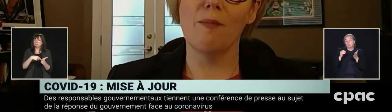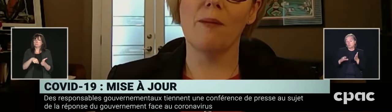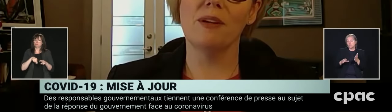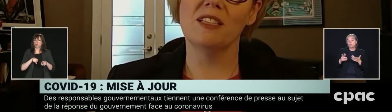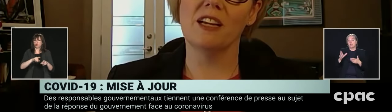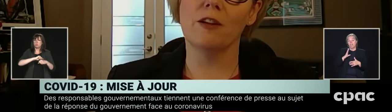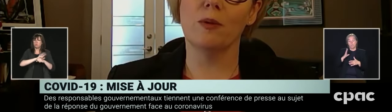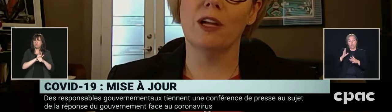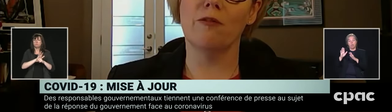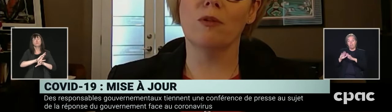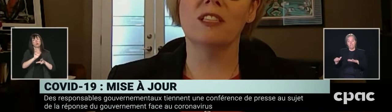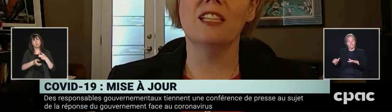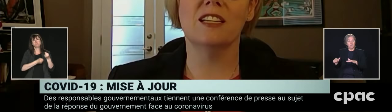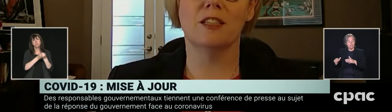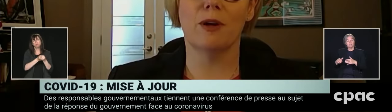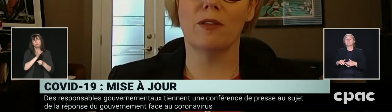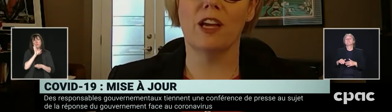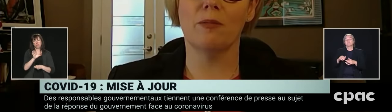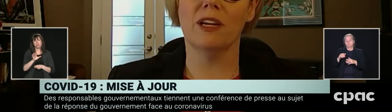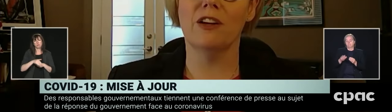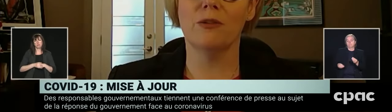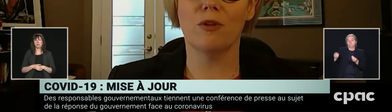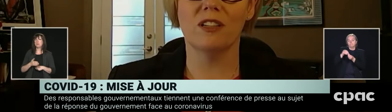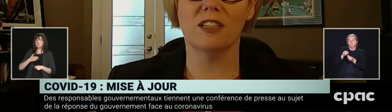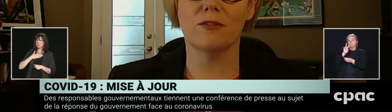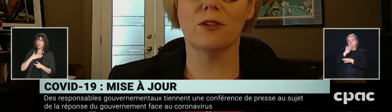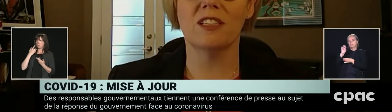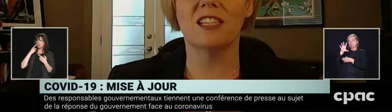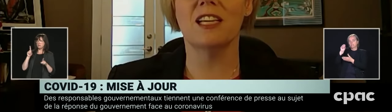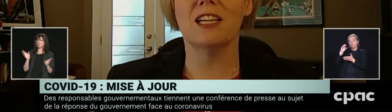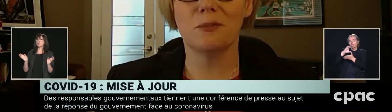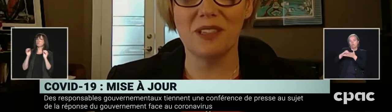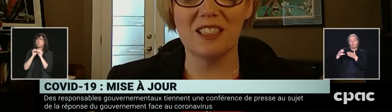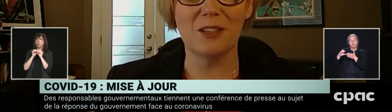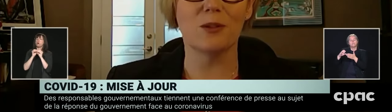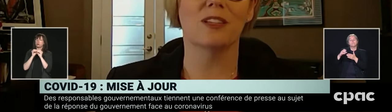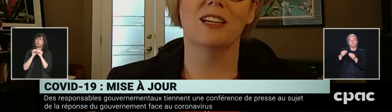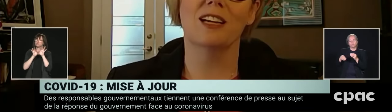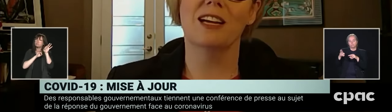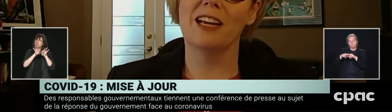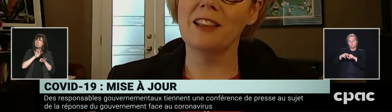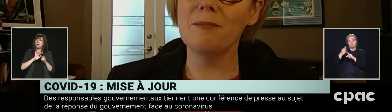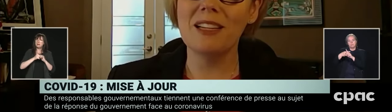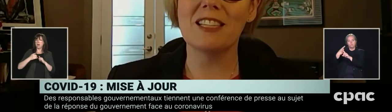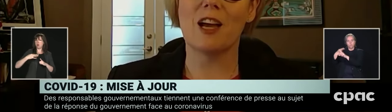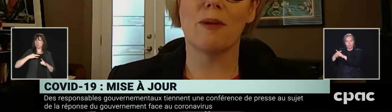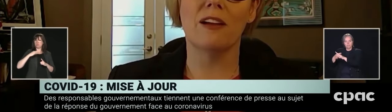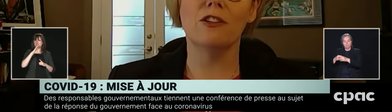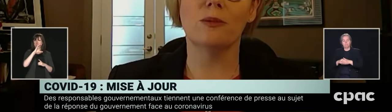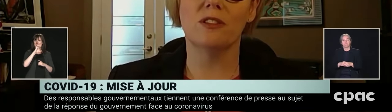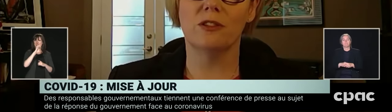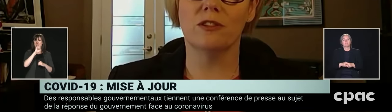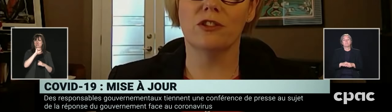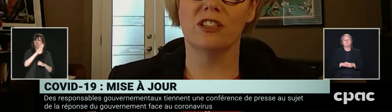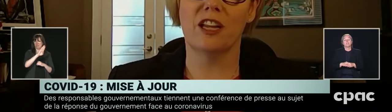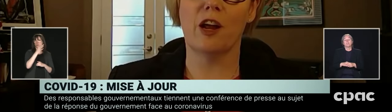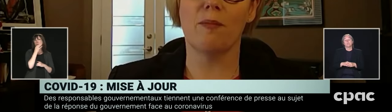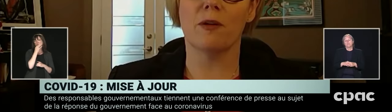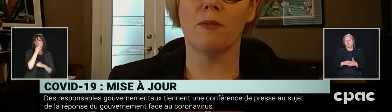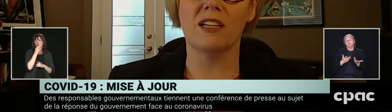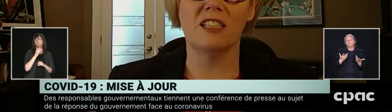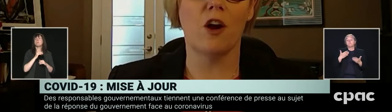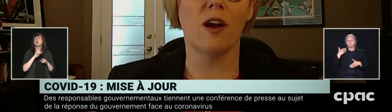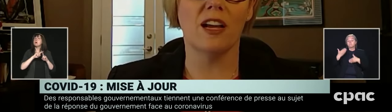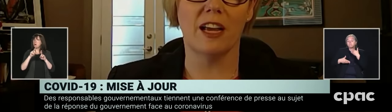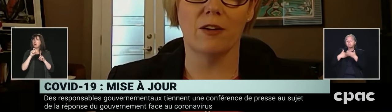I'm happy to say that we'll have more details about the application process for the CESB soon. In the meantime, eligible students should set